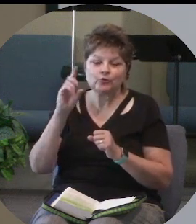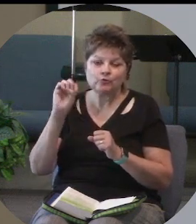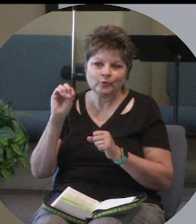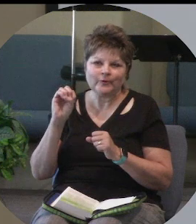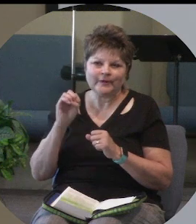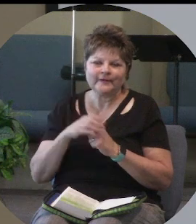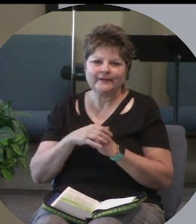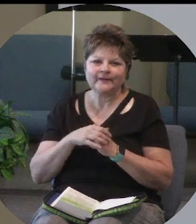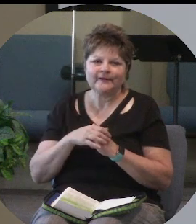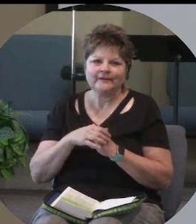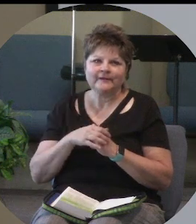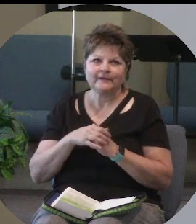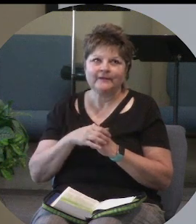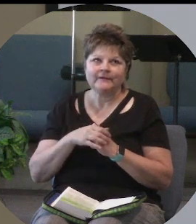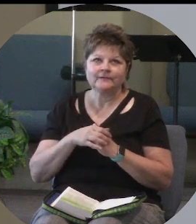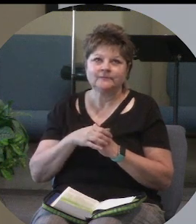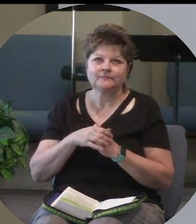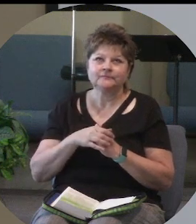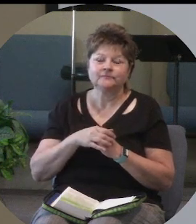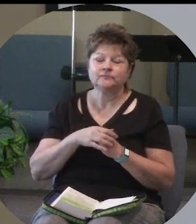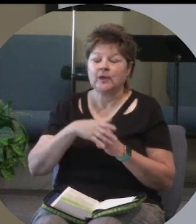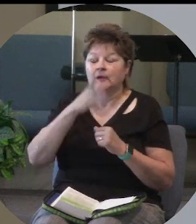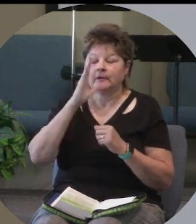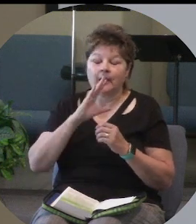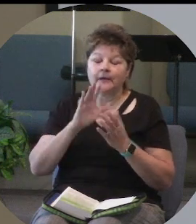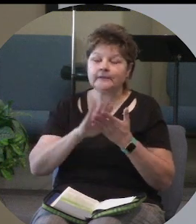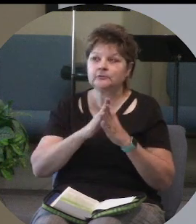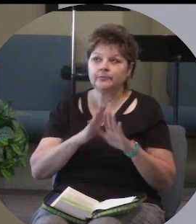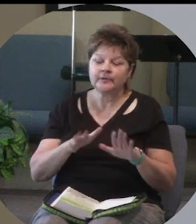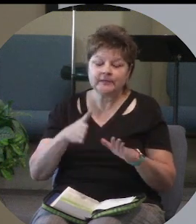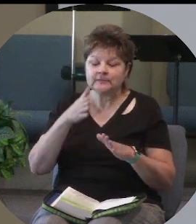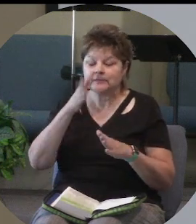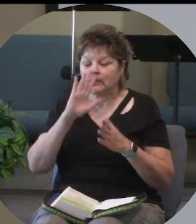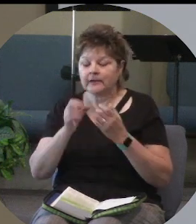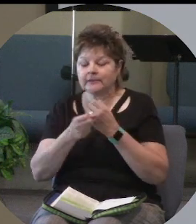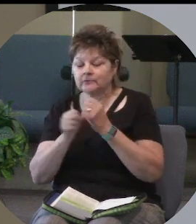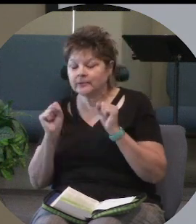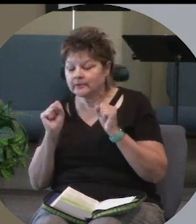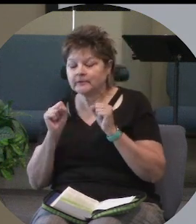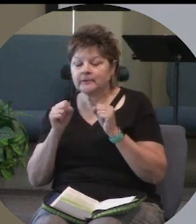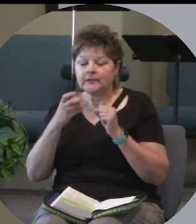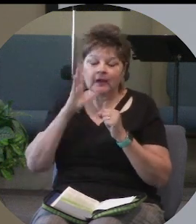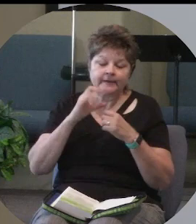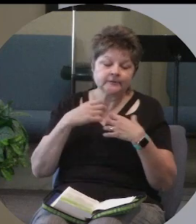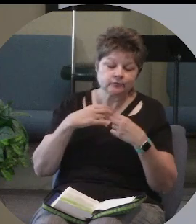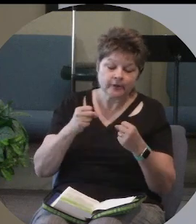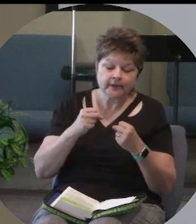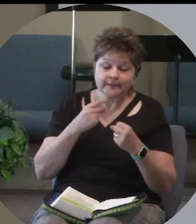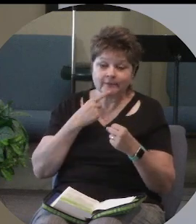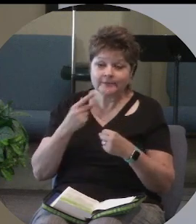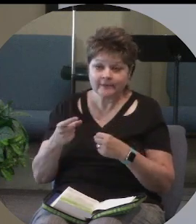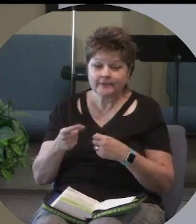God has peace God has refuge God has strength God and it'll tell you